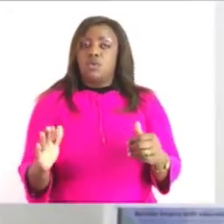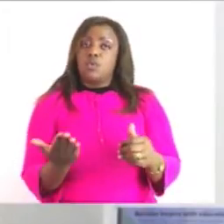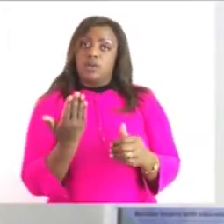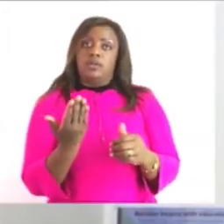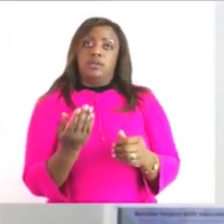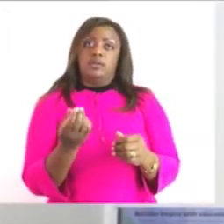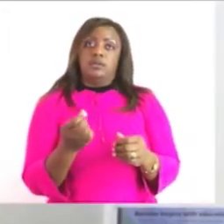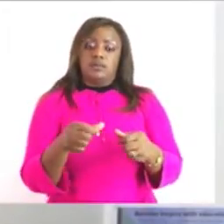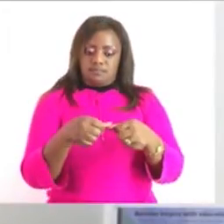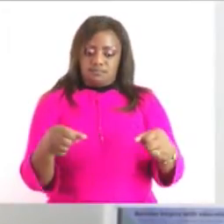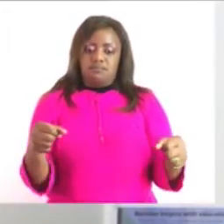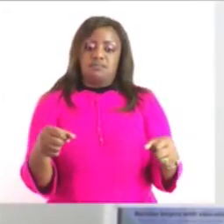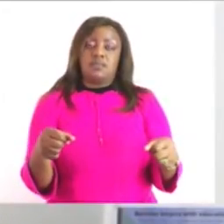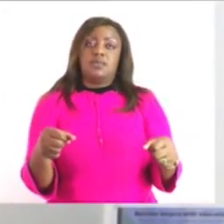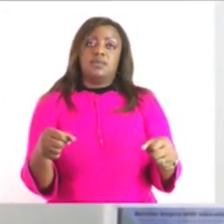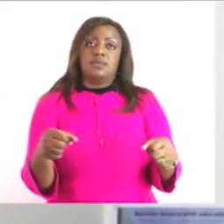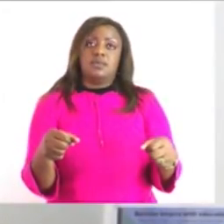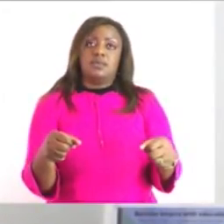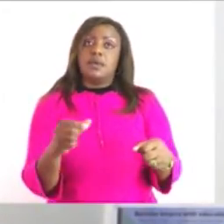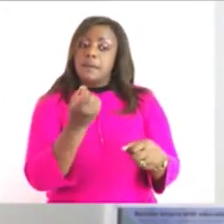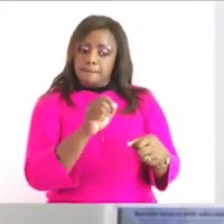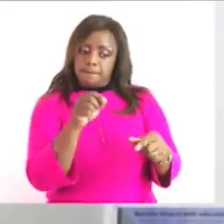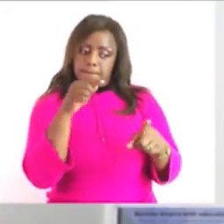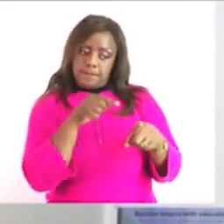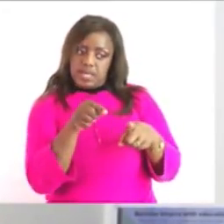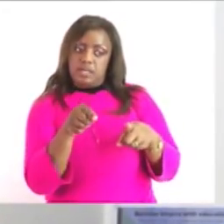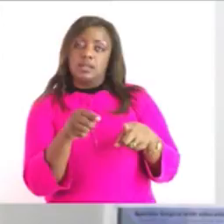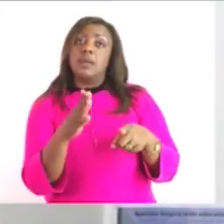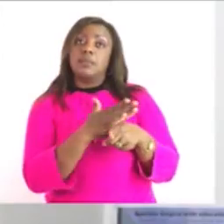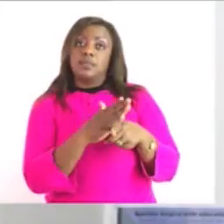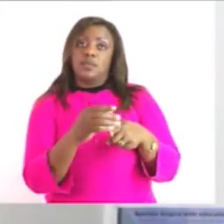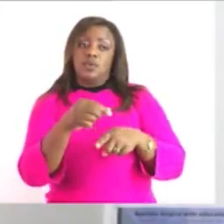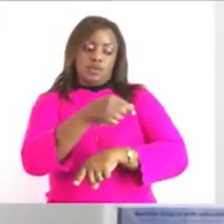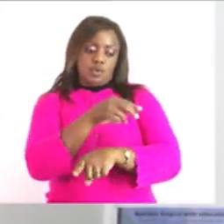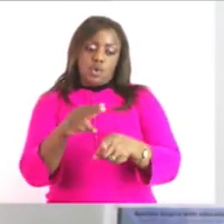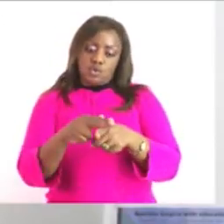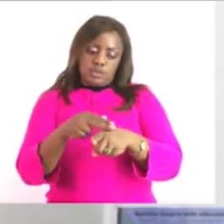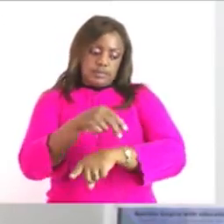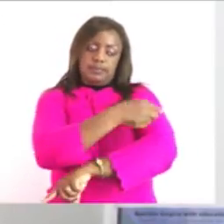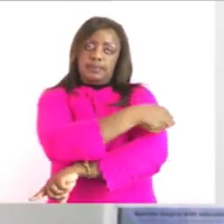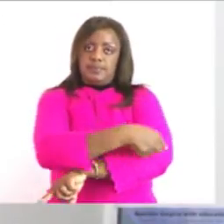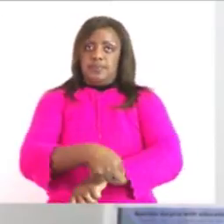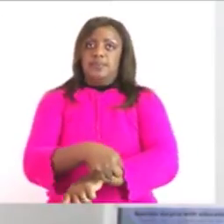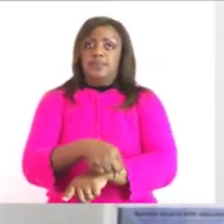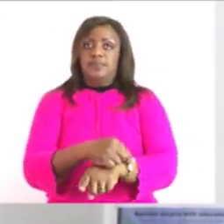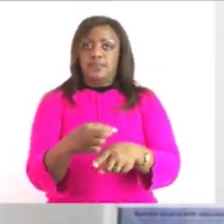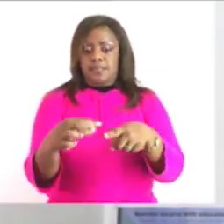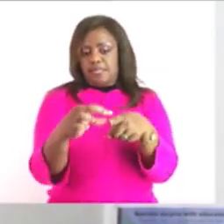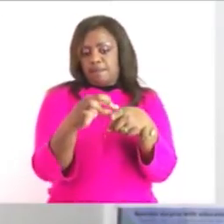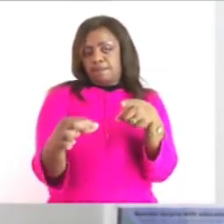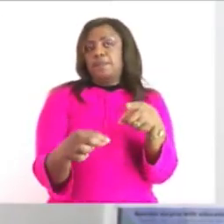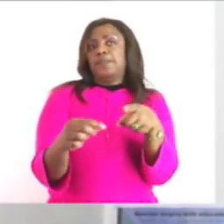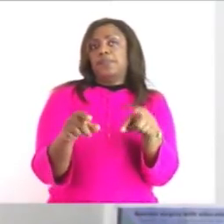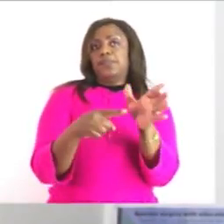we use a ruler to measure the length of this pen you can just have it